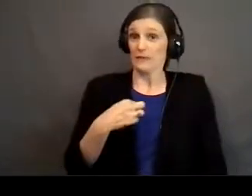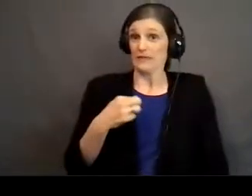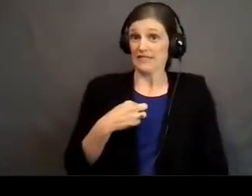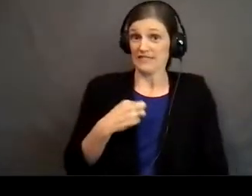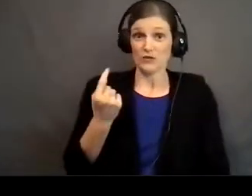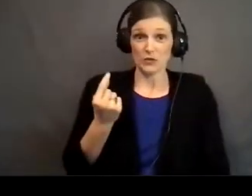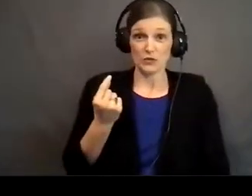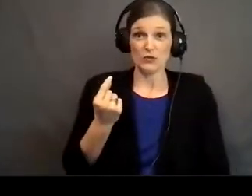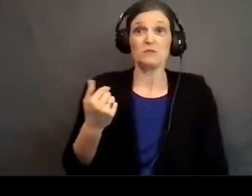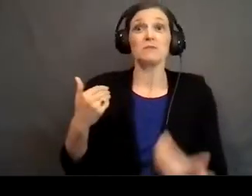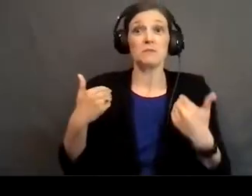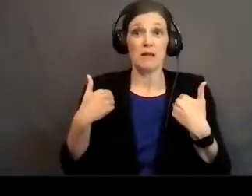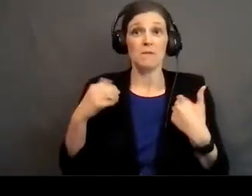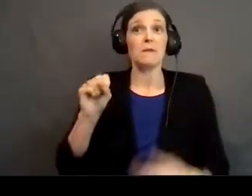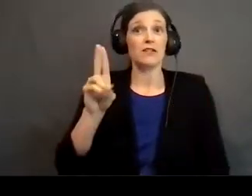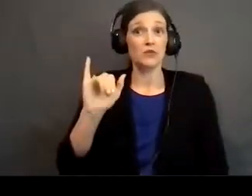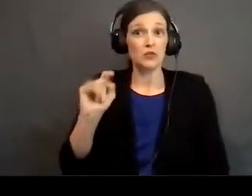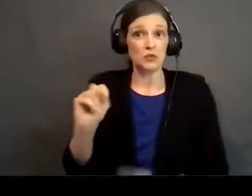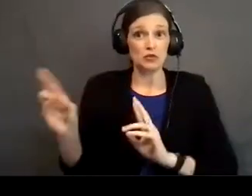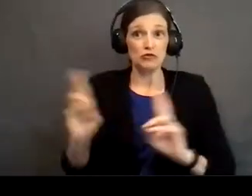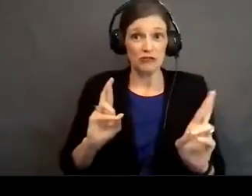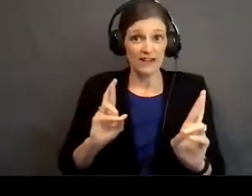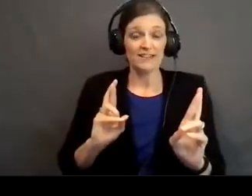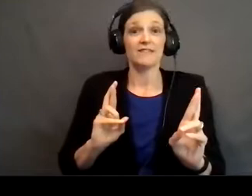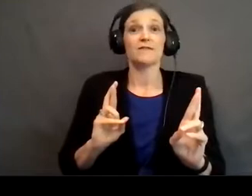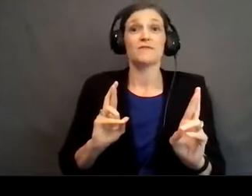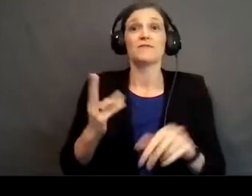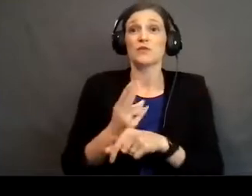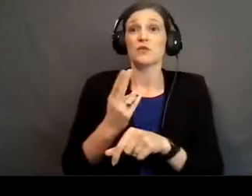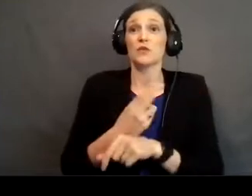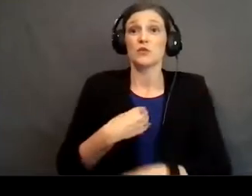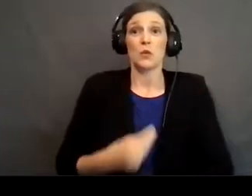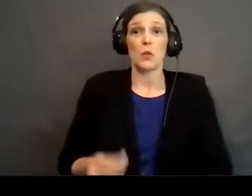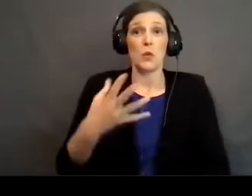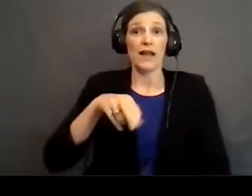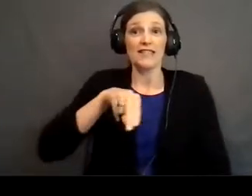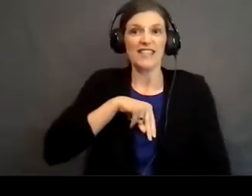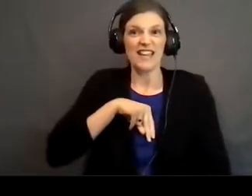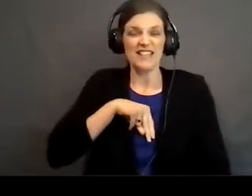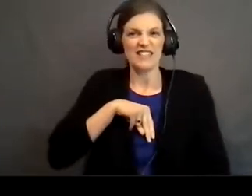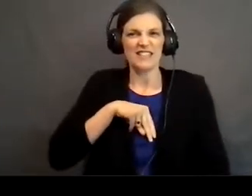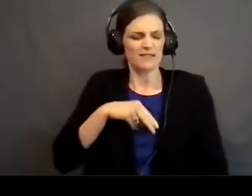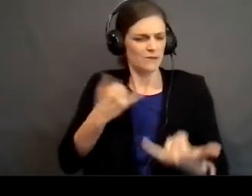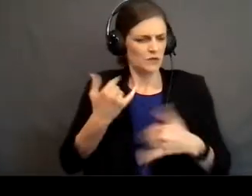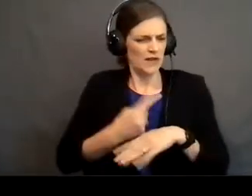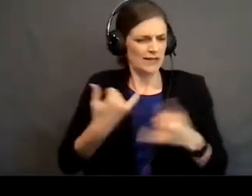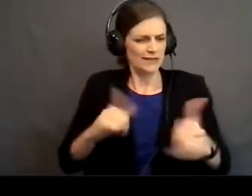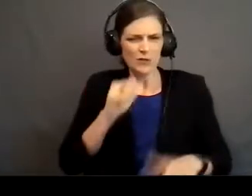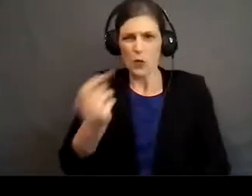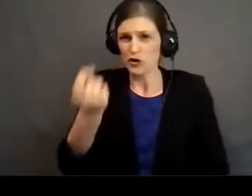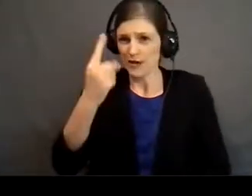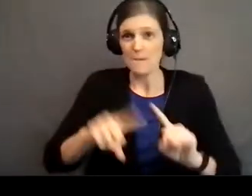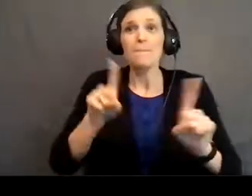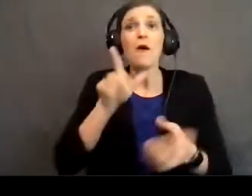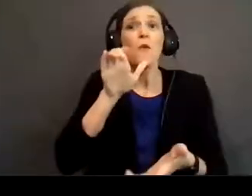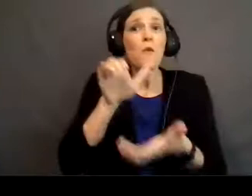I had my suit picked out. I wore a white tie, which to this day I still don't understand, but my wife wanted me